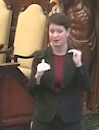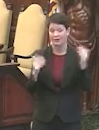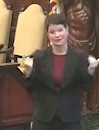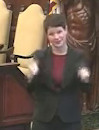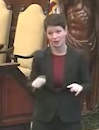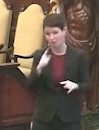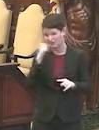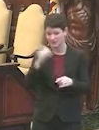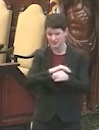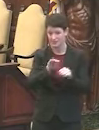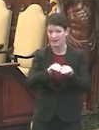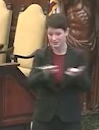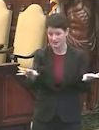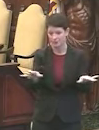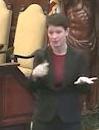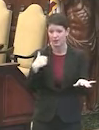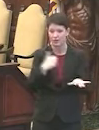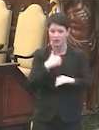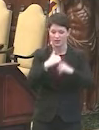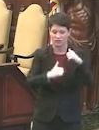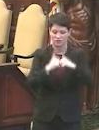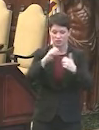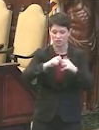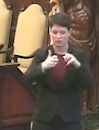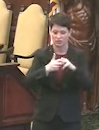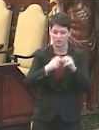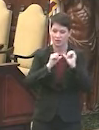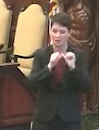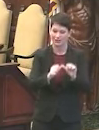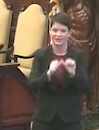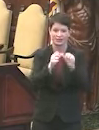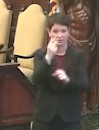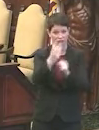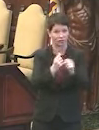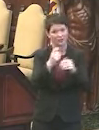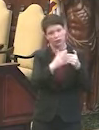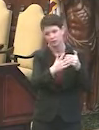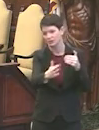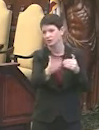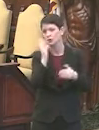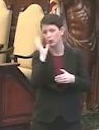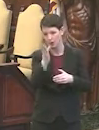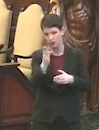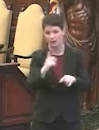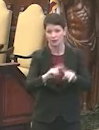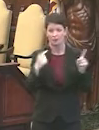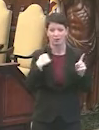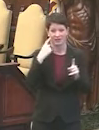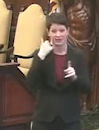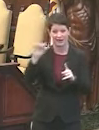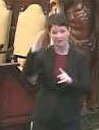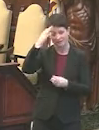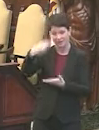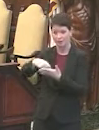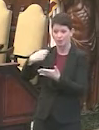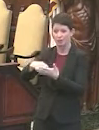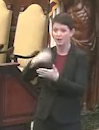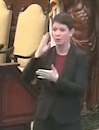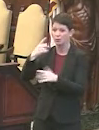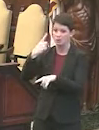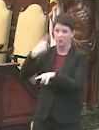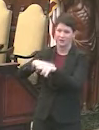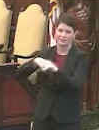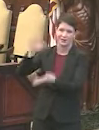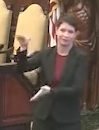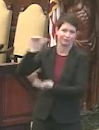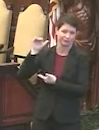but because of the pandemic, we now have structural issues that are going to carry on for many years, whereas we think any federal relief will be one time.